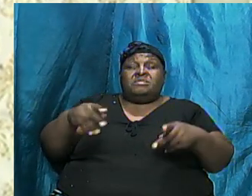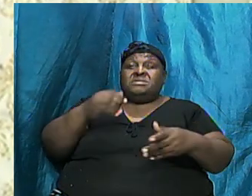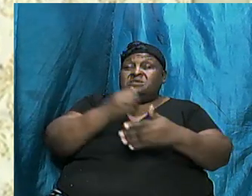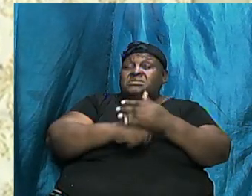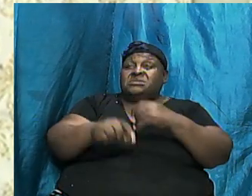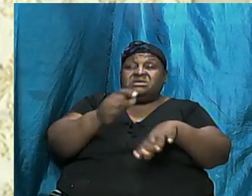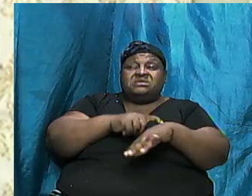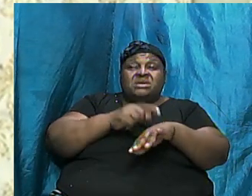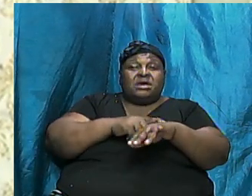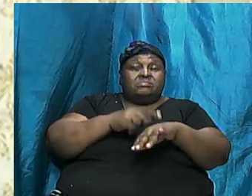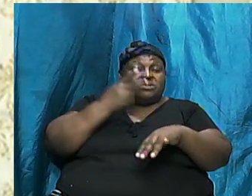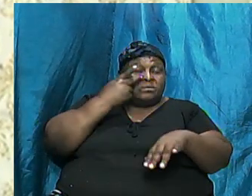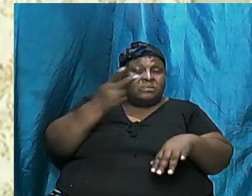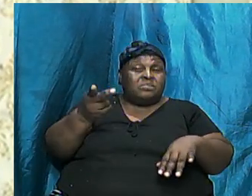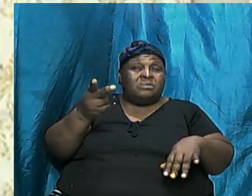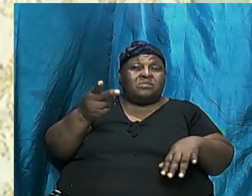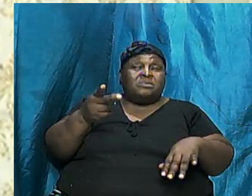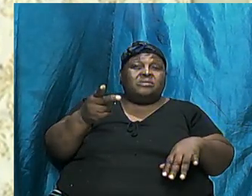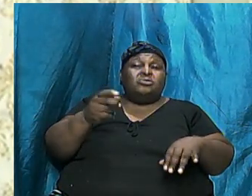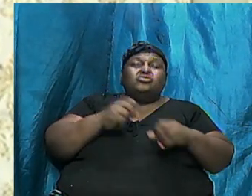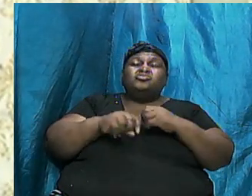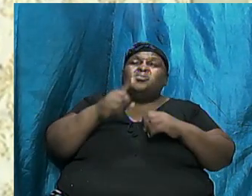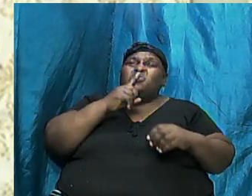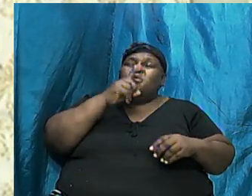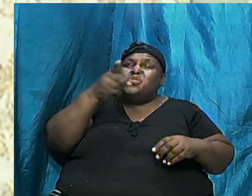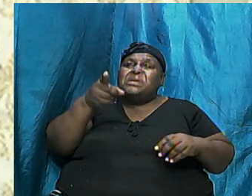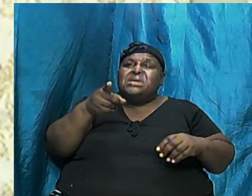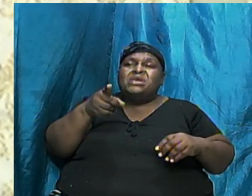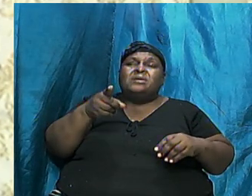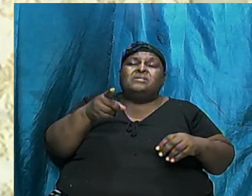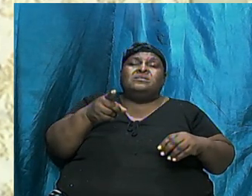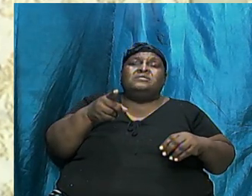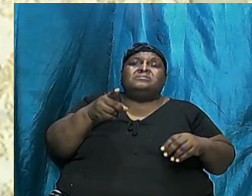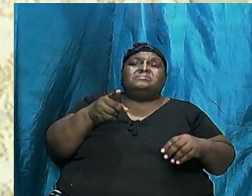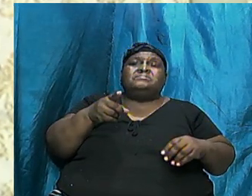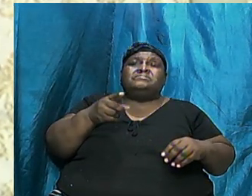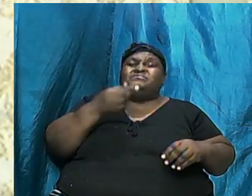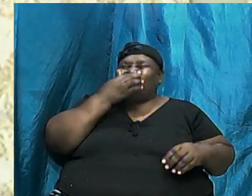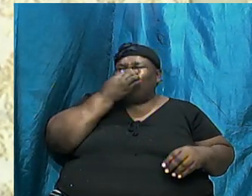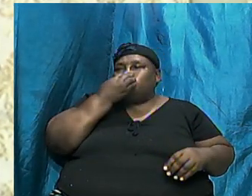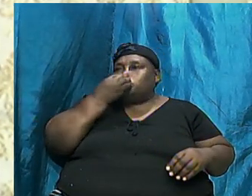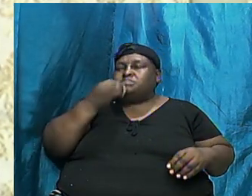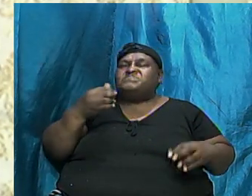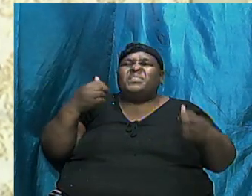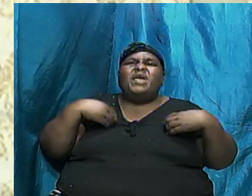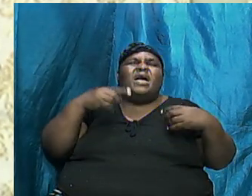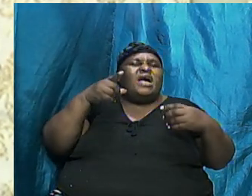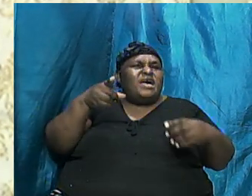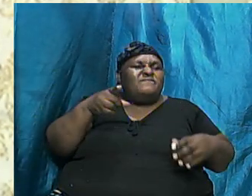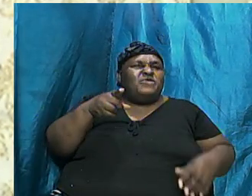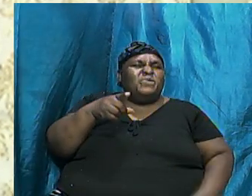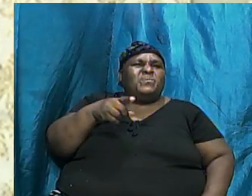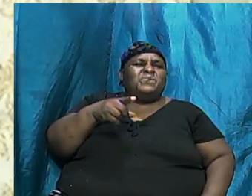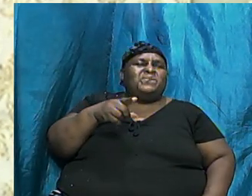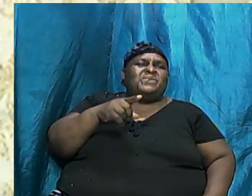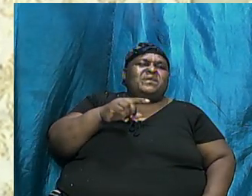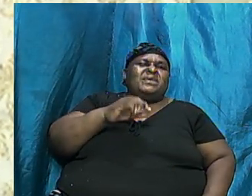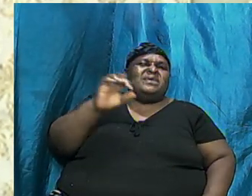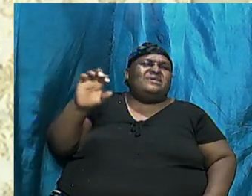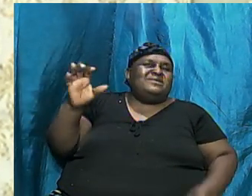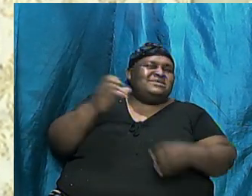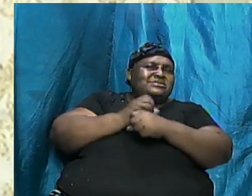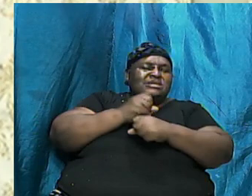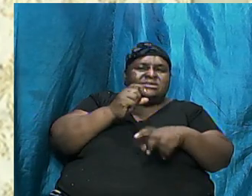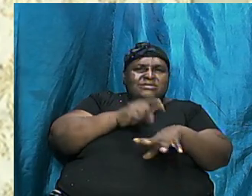At And It Is So Real And It Steers At Us Have You Ever Take The